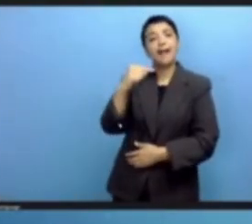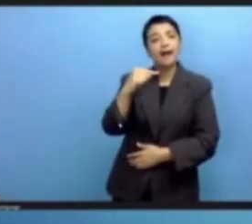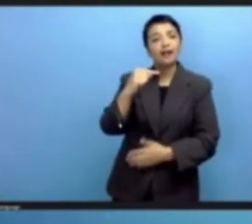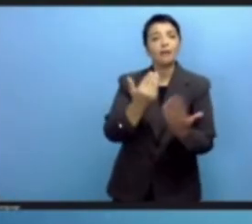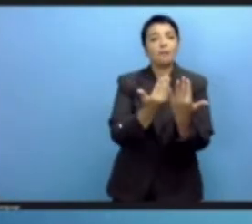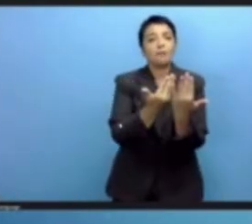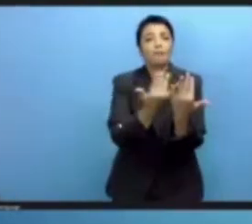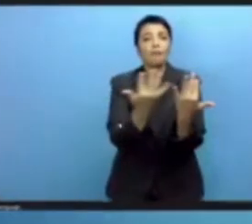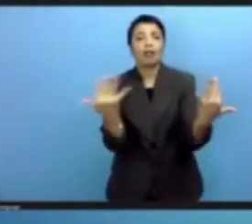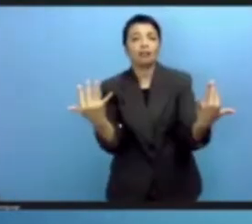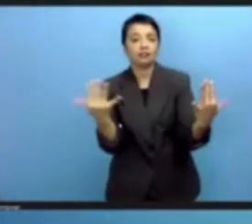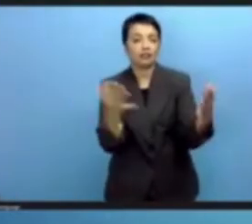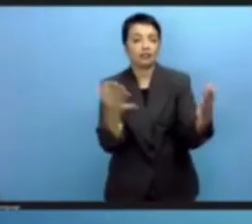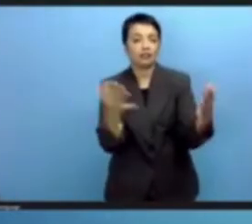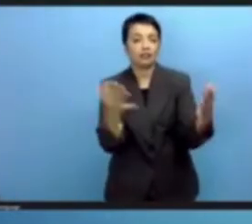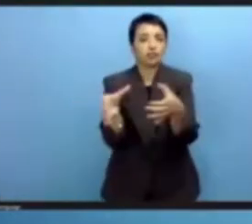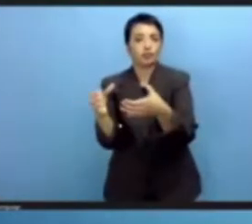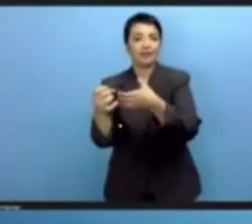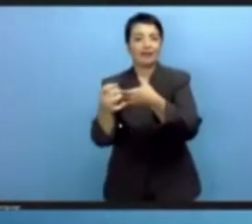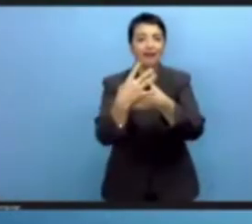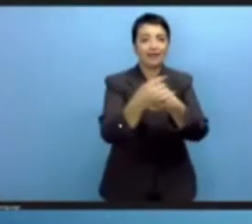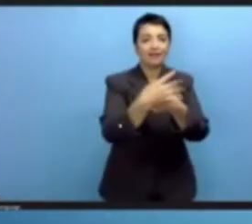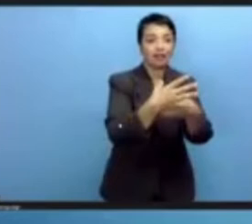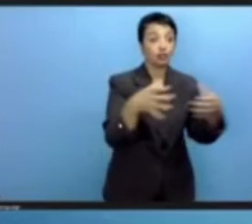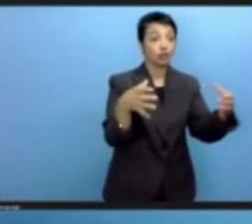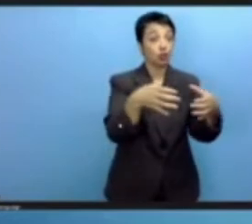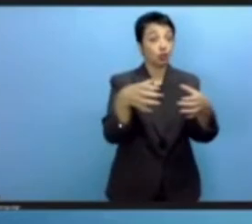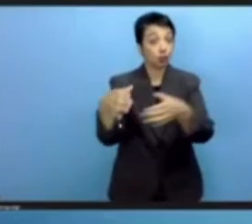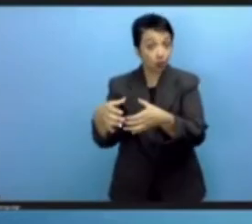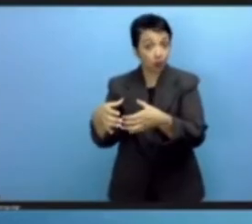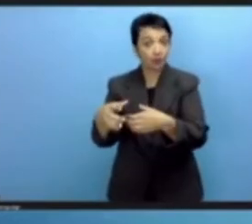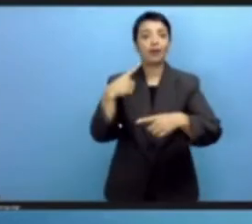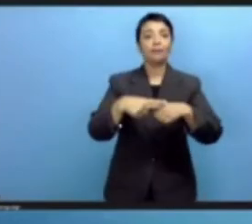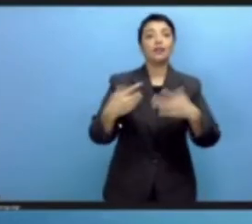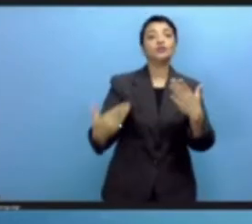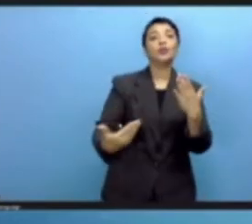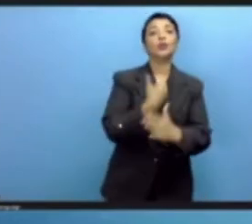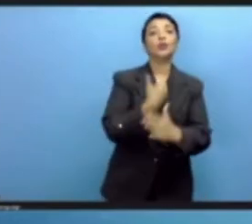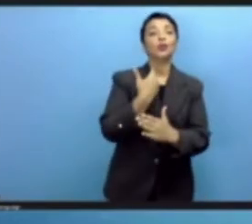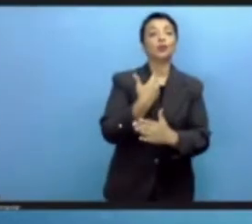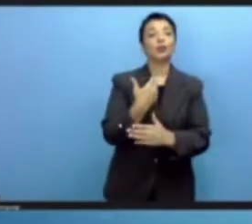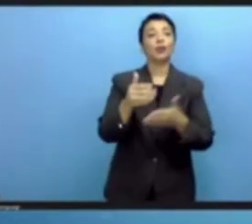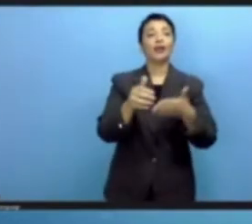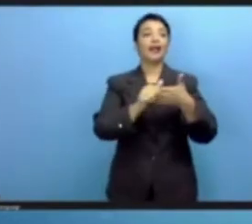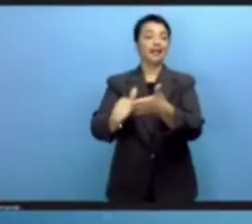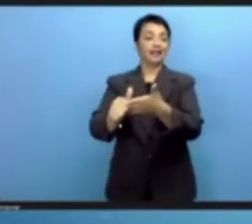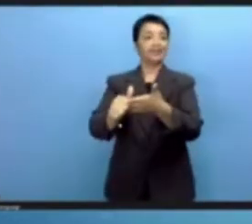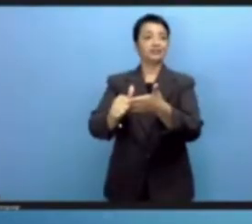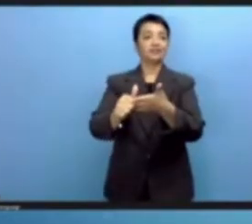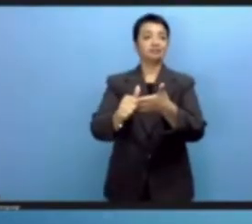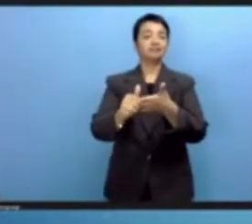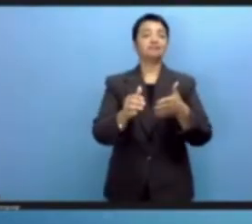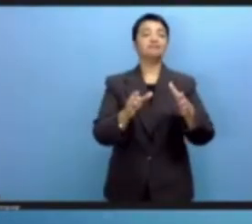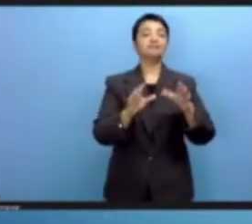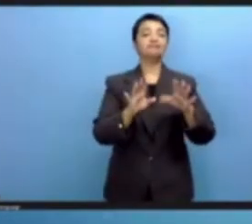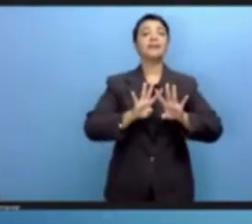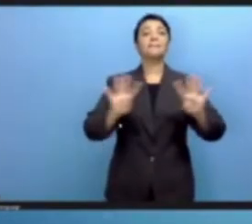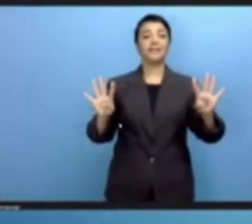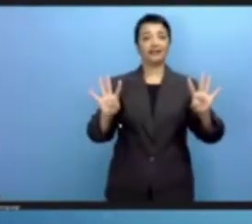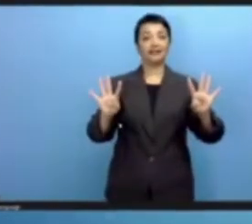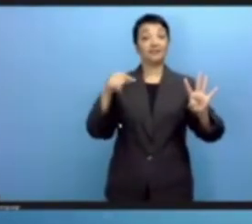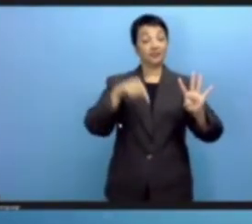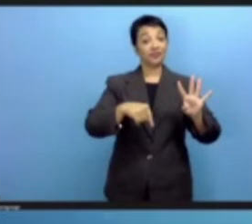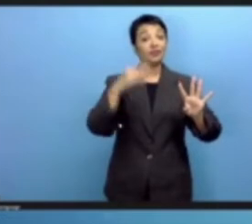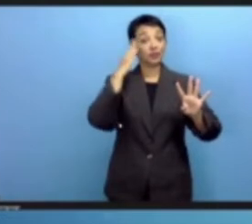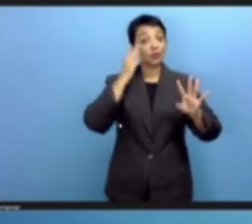and in the newly constituted IJF leadership panel, which Wint Cerf and Mario Ressa